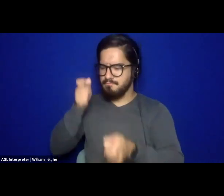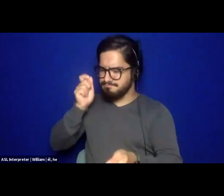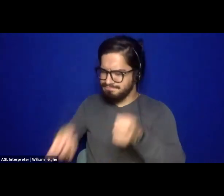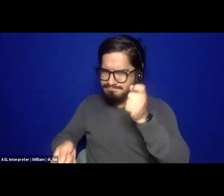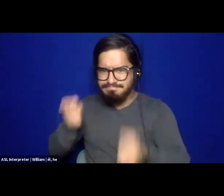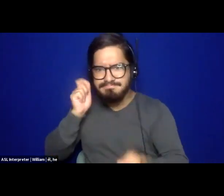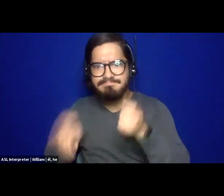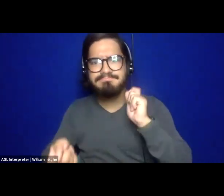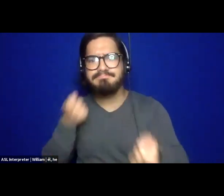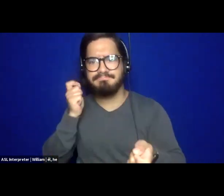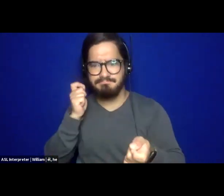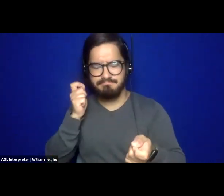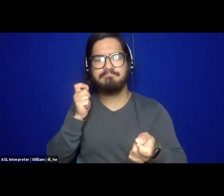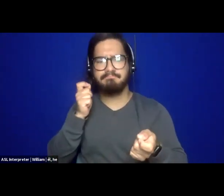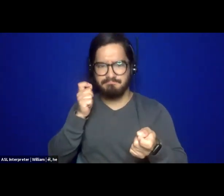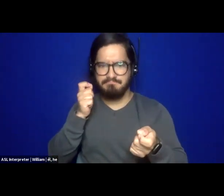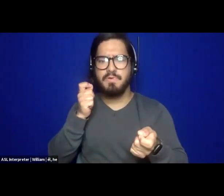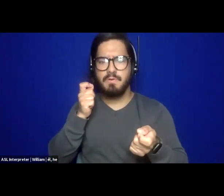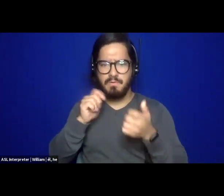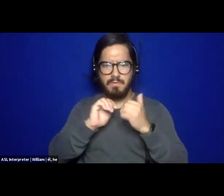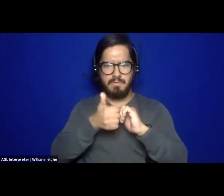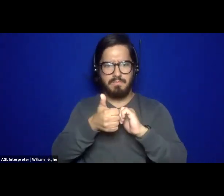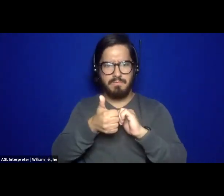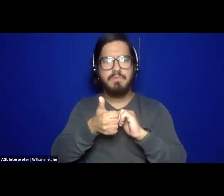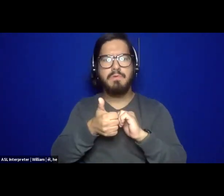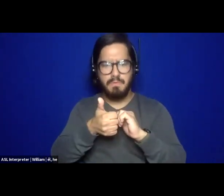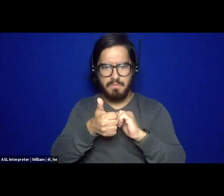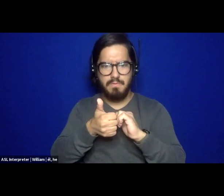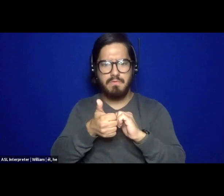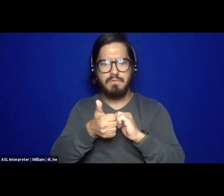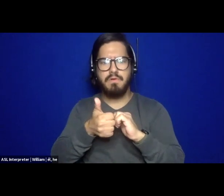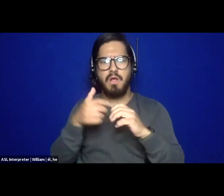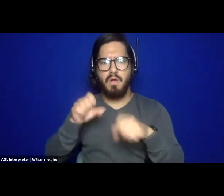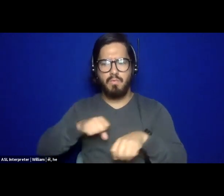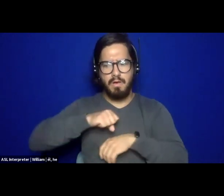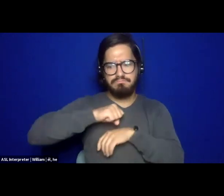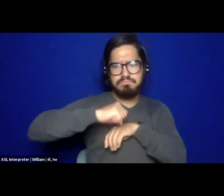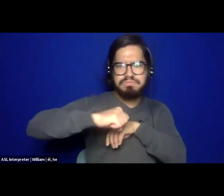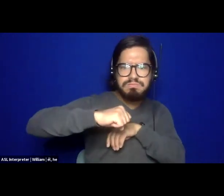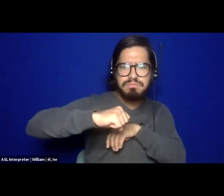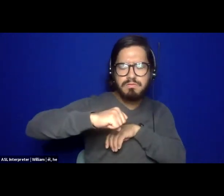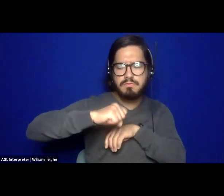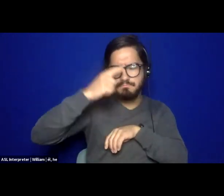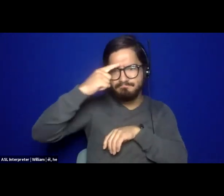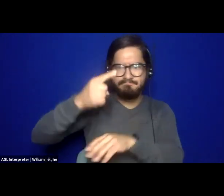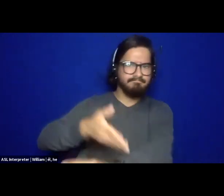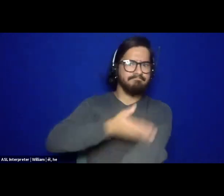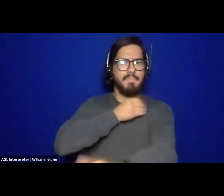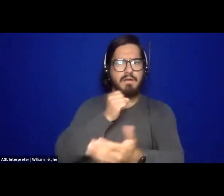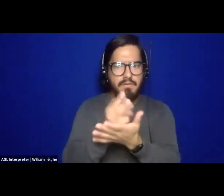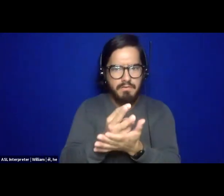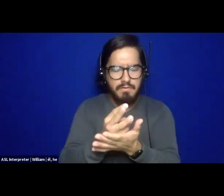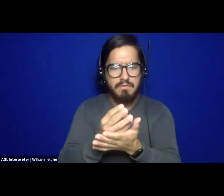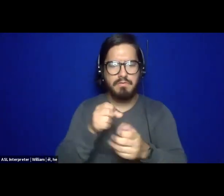can we push up against while we're at work? How can we be, how can we resist and be subversive at work? And